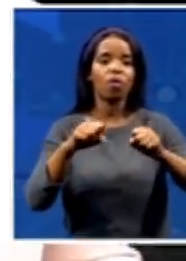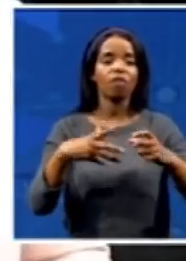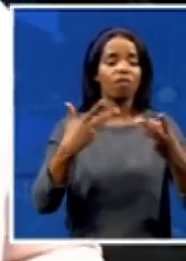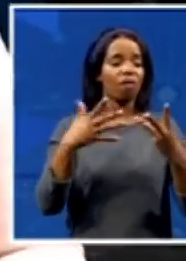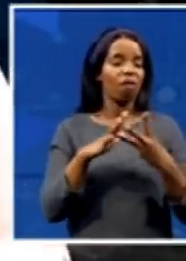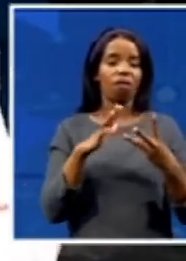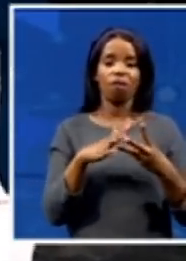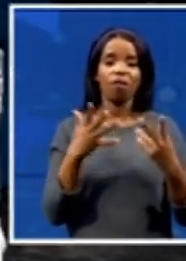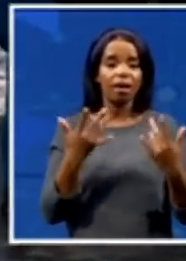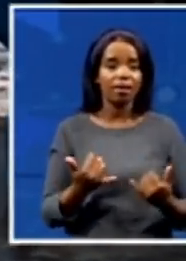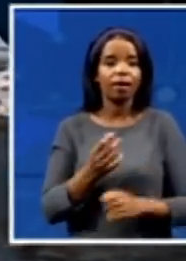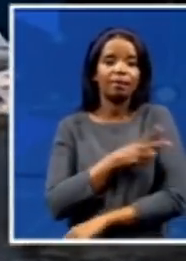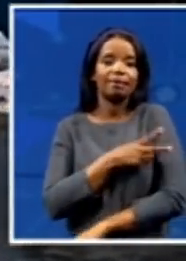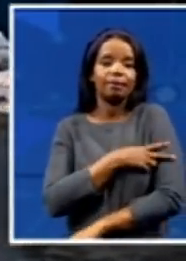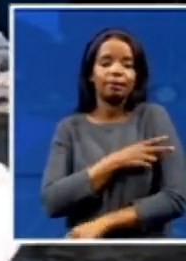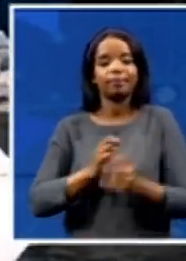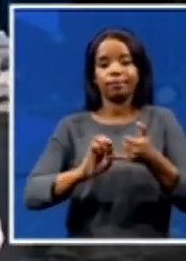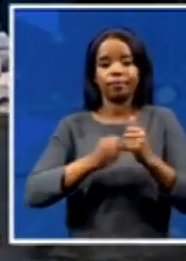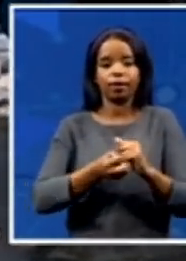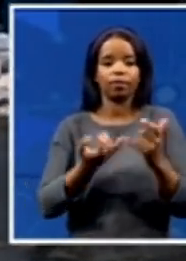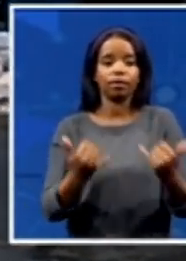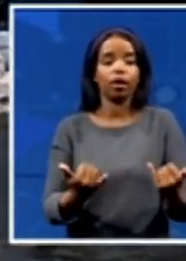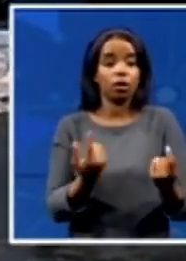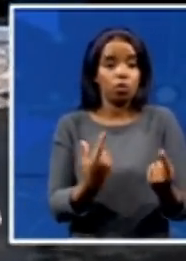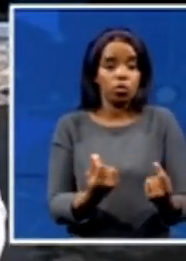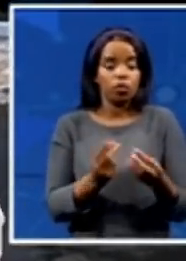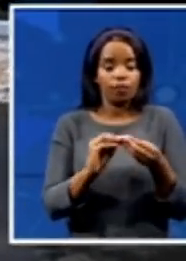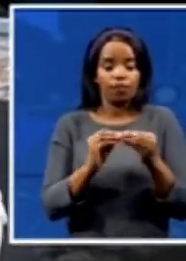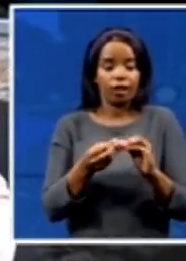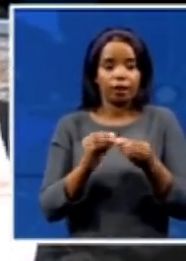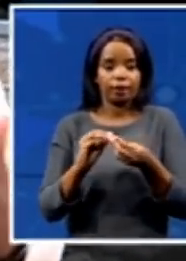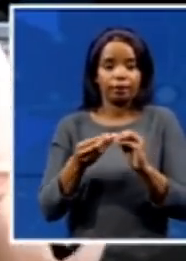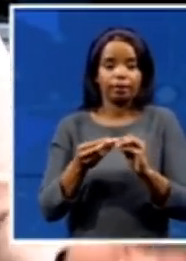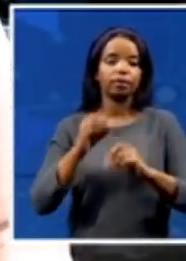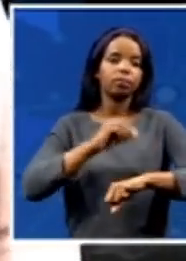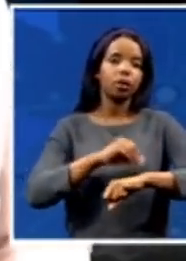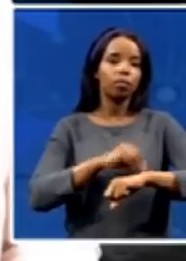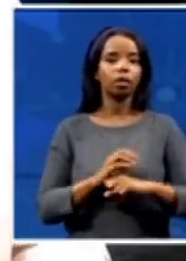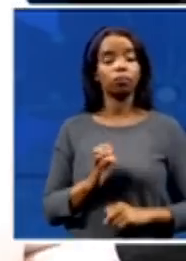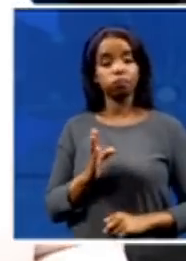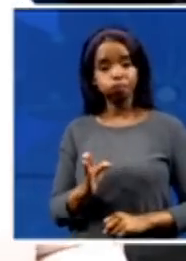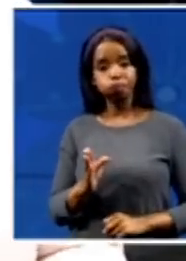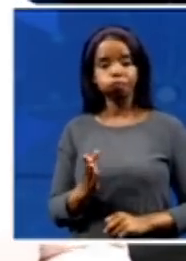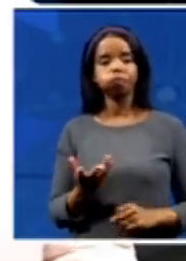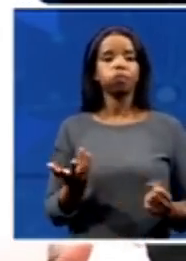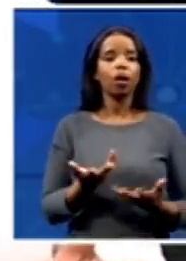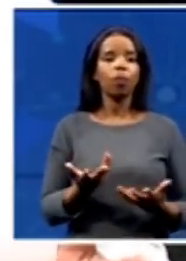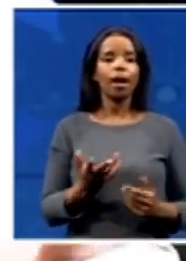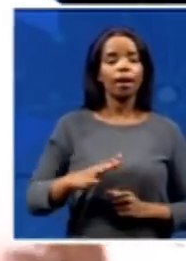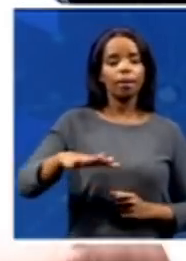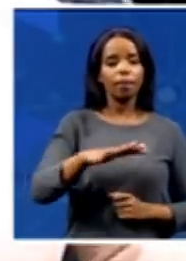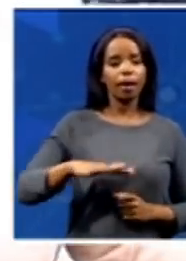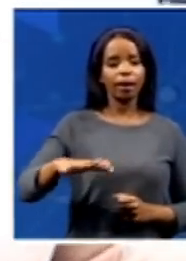fix the damage caused to infrastructure, to the water pumps, to electricity substations.